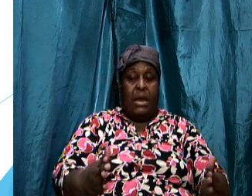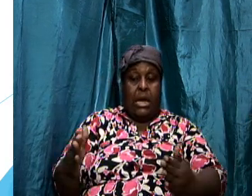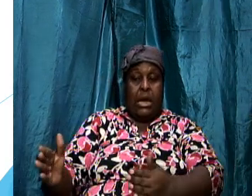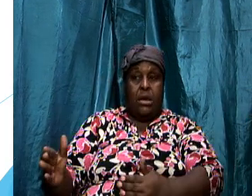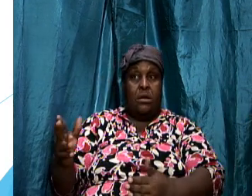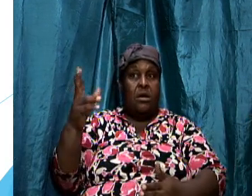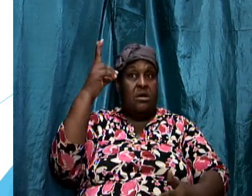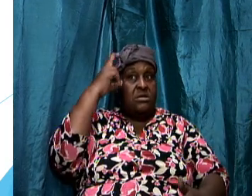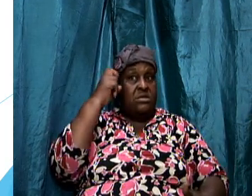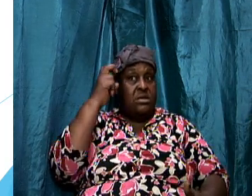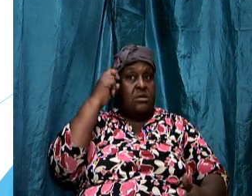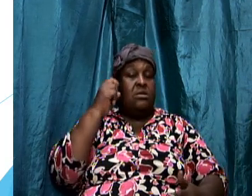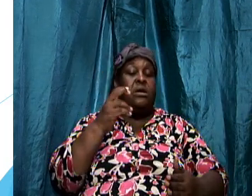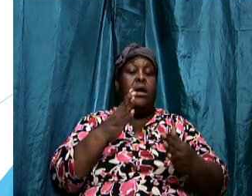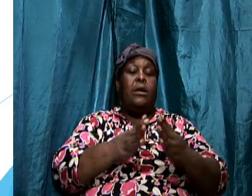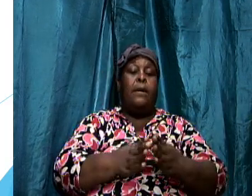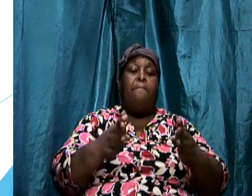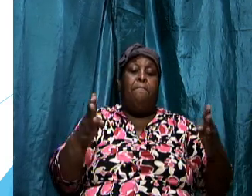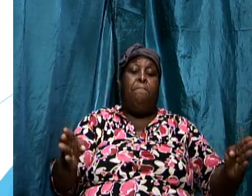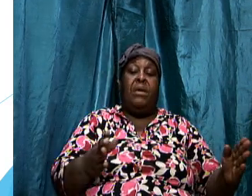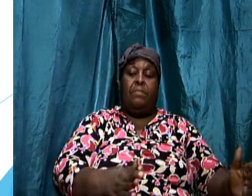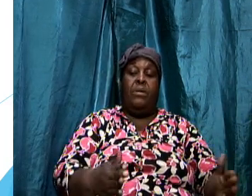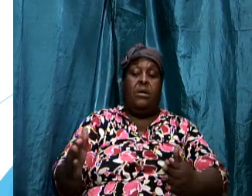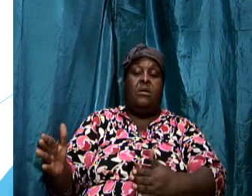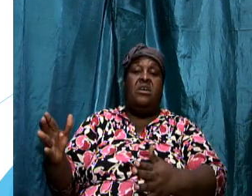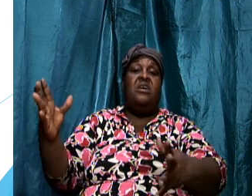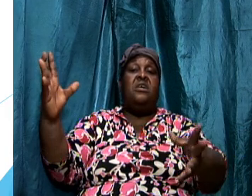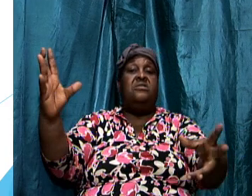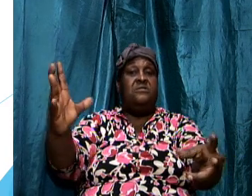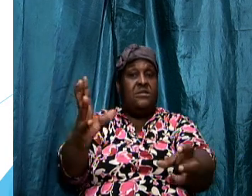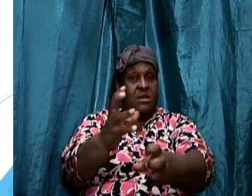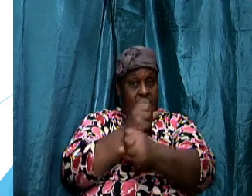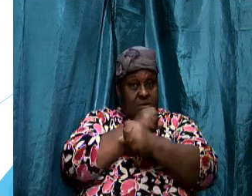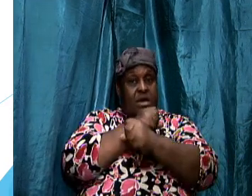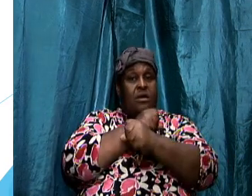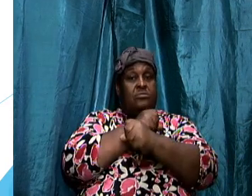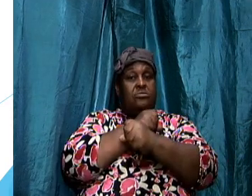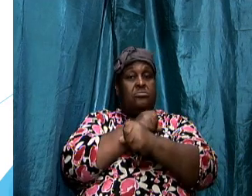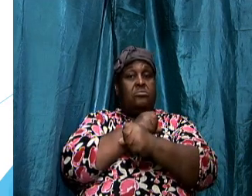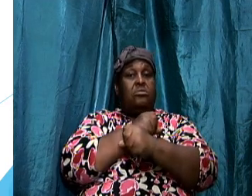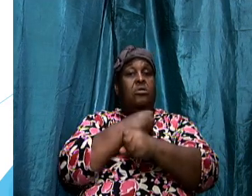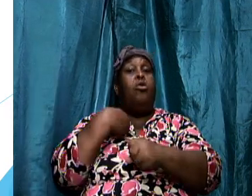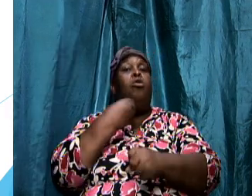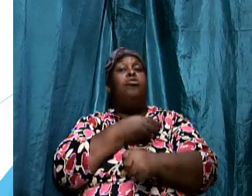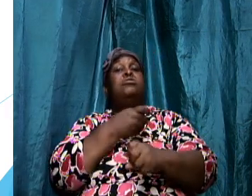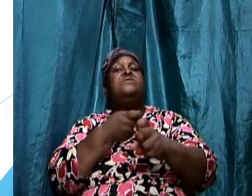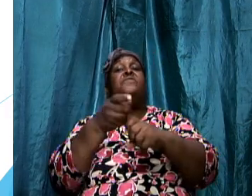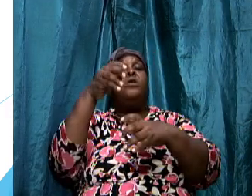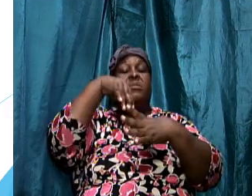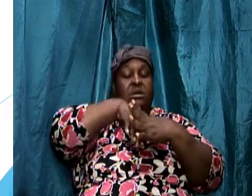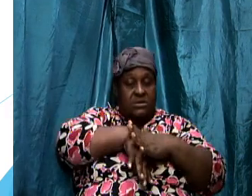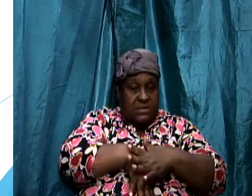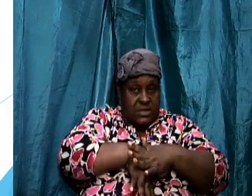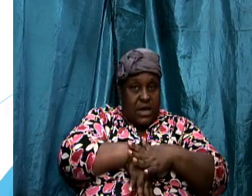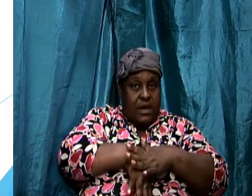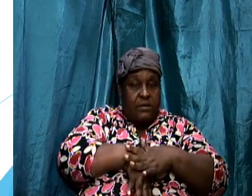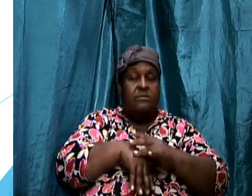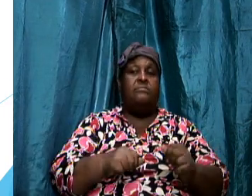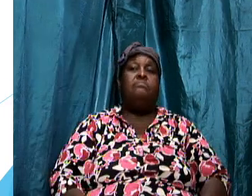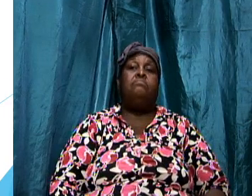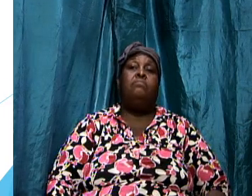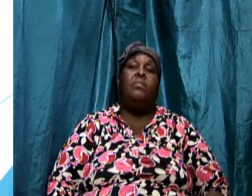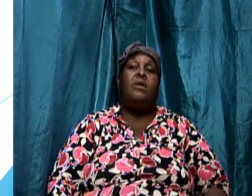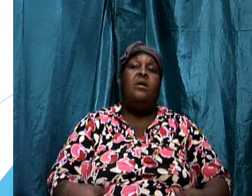big push is to captivate us on the inside right let's i want us to look at five